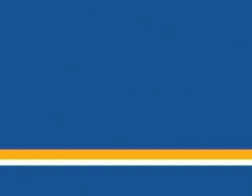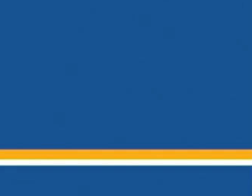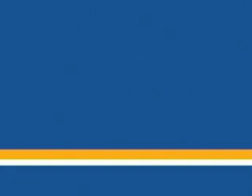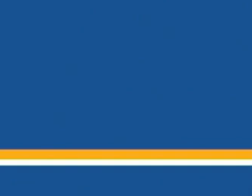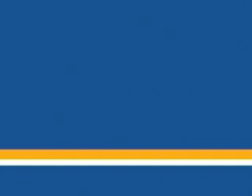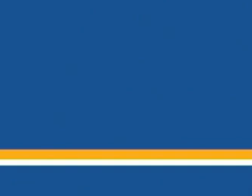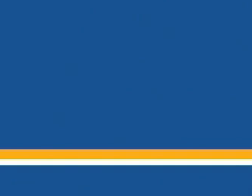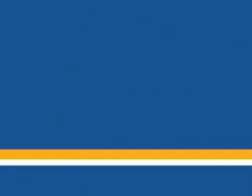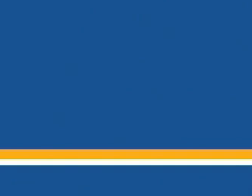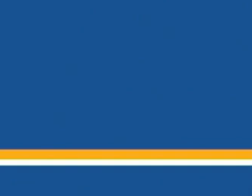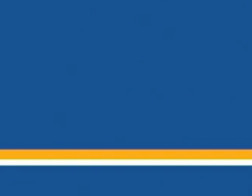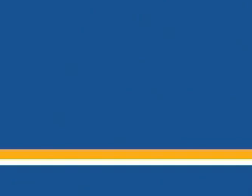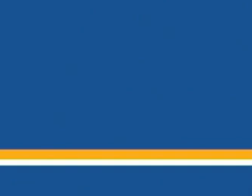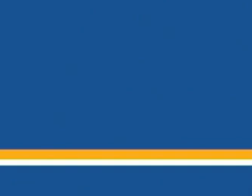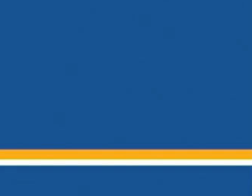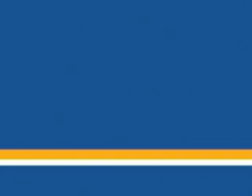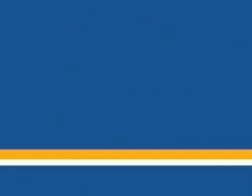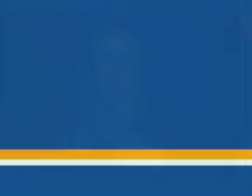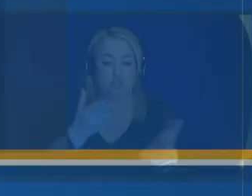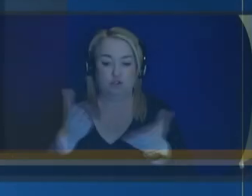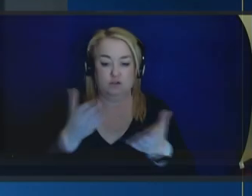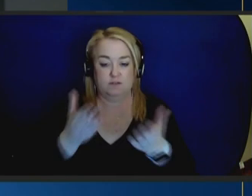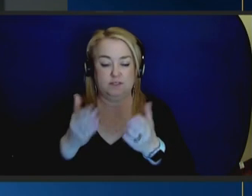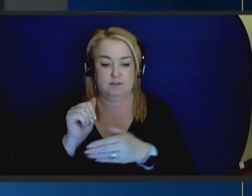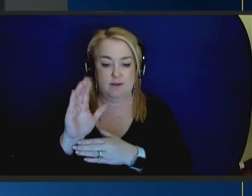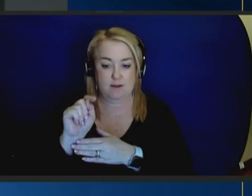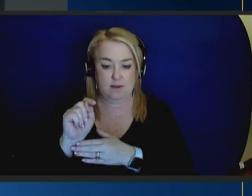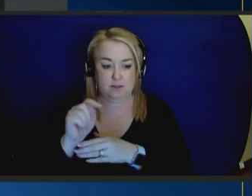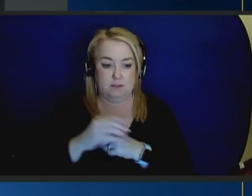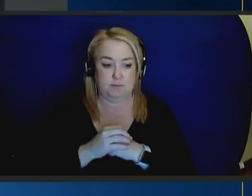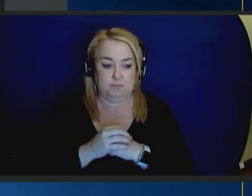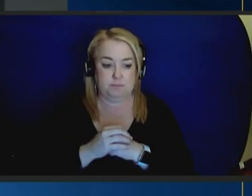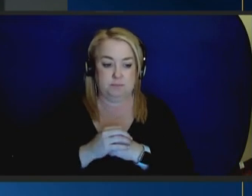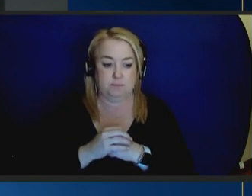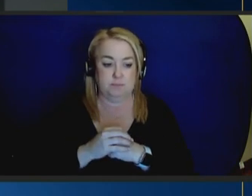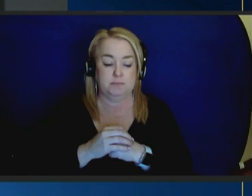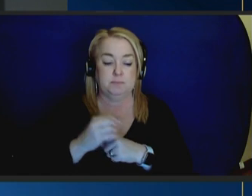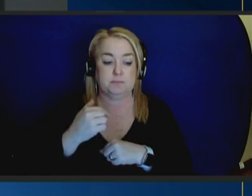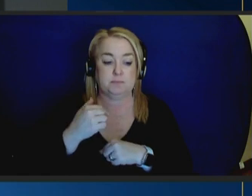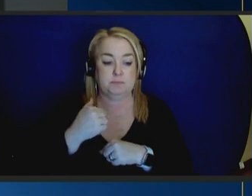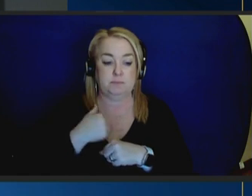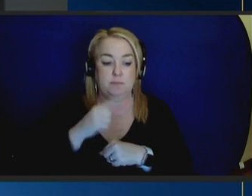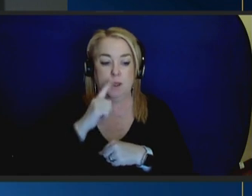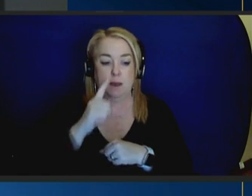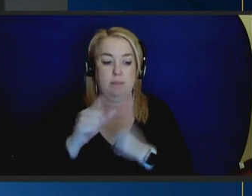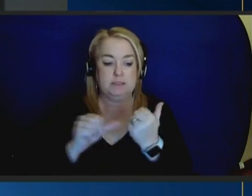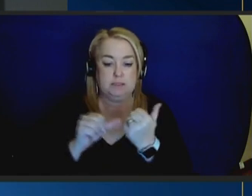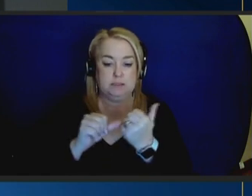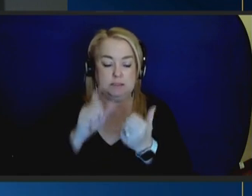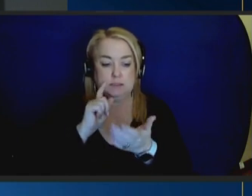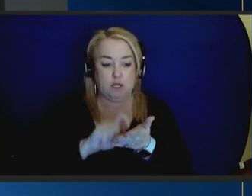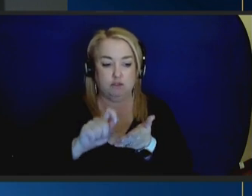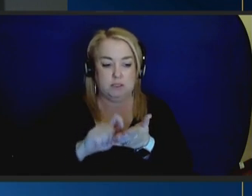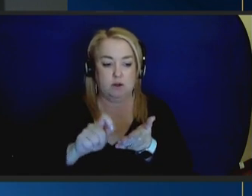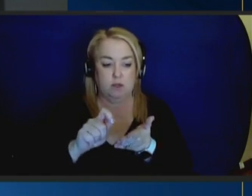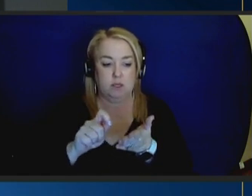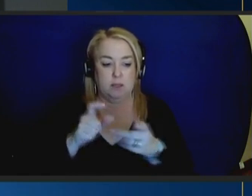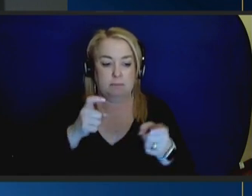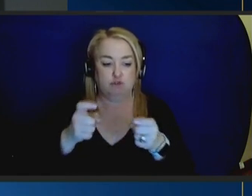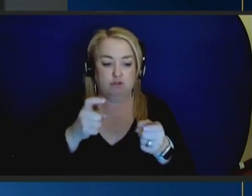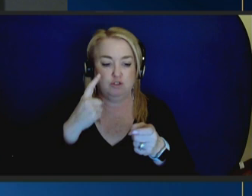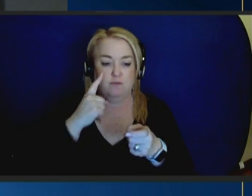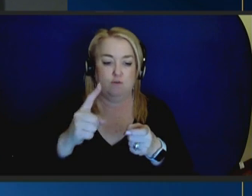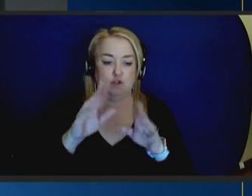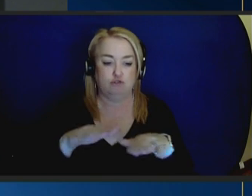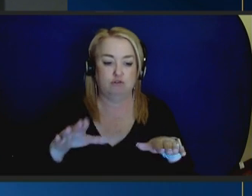Prevention Services Act. I'm January Contreras, the Assistant Secretary for the Administration for Children and Families, and what a privilege